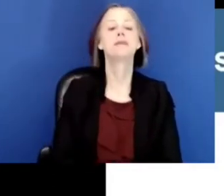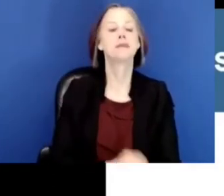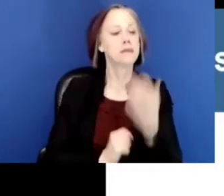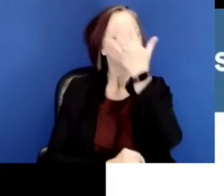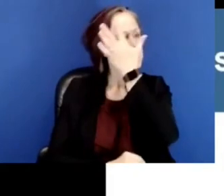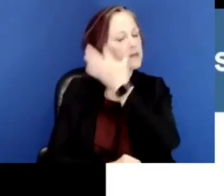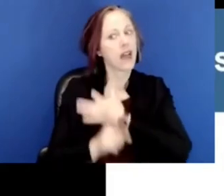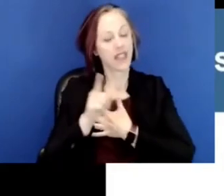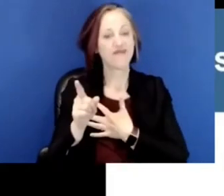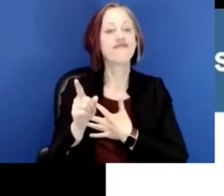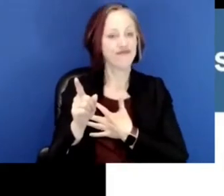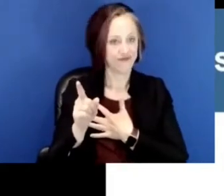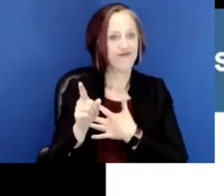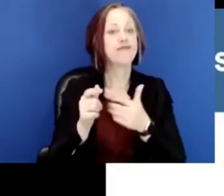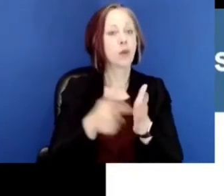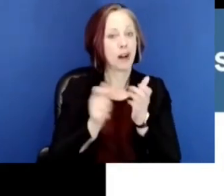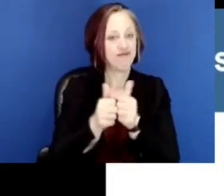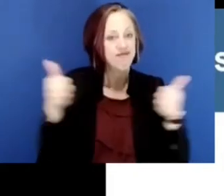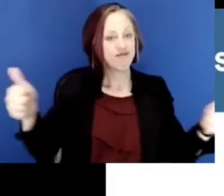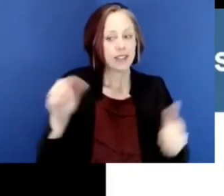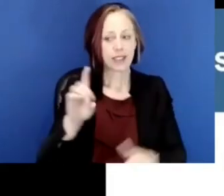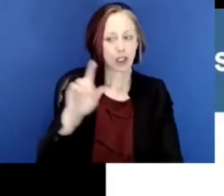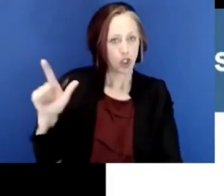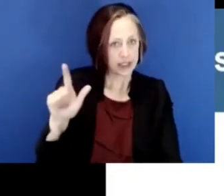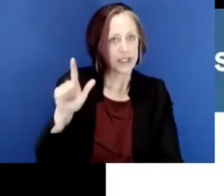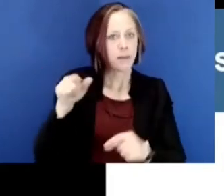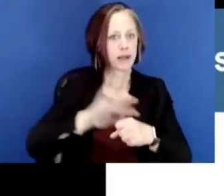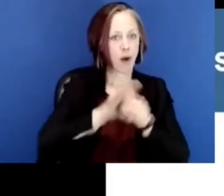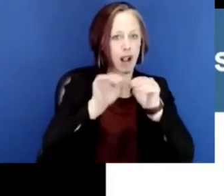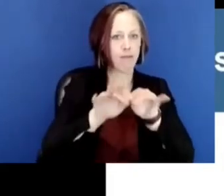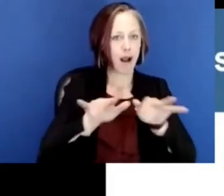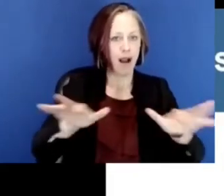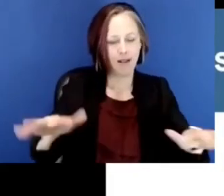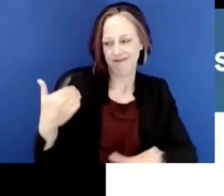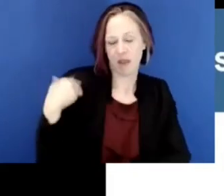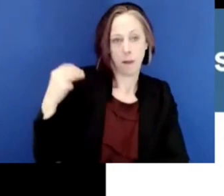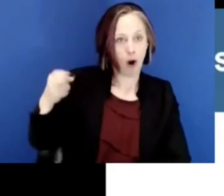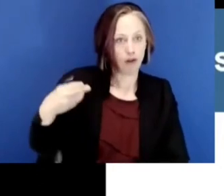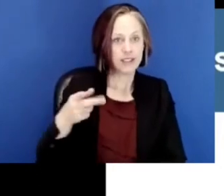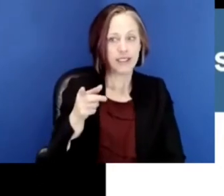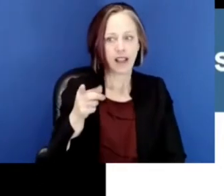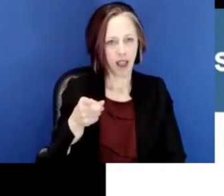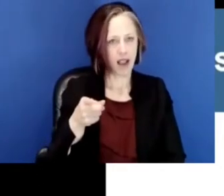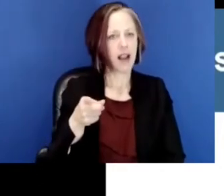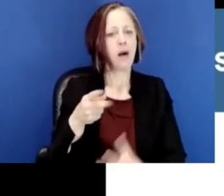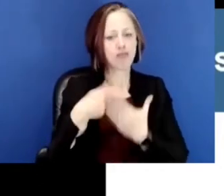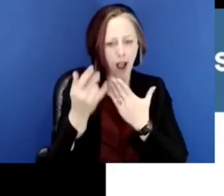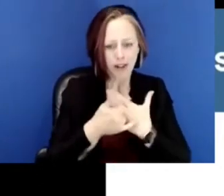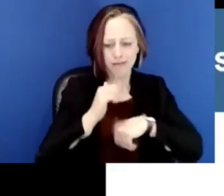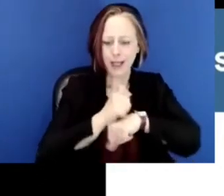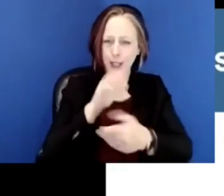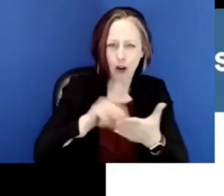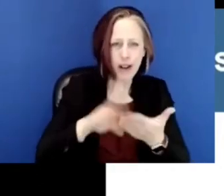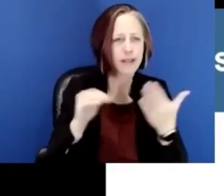as COVID, as they had to go into distance learning as the pandemic began in March, they were doing